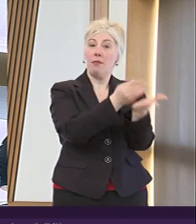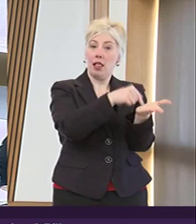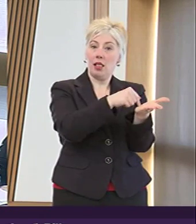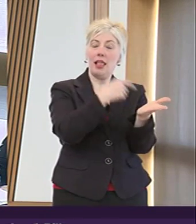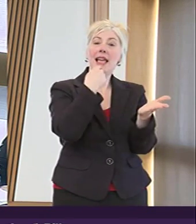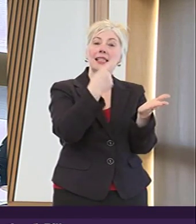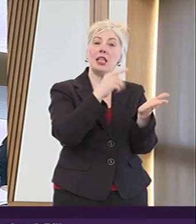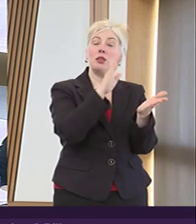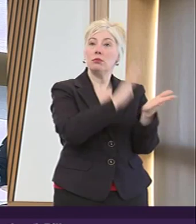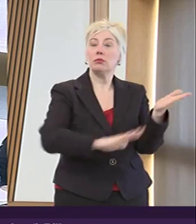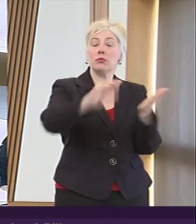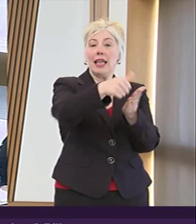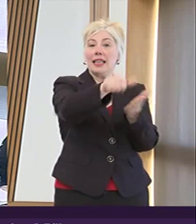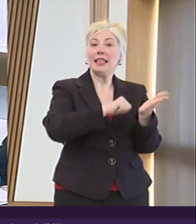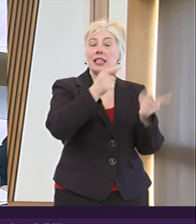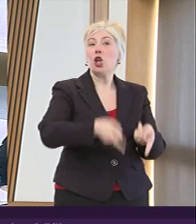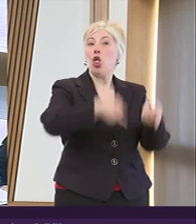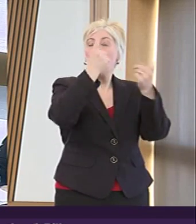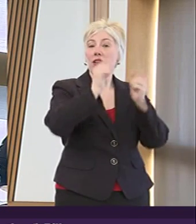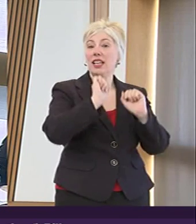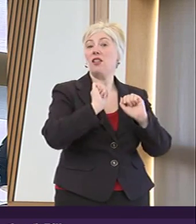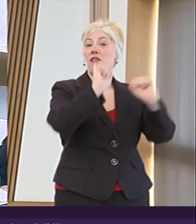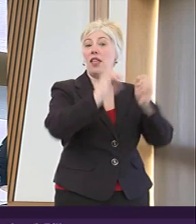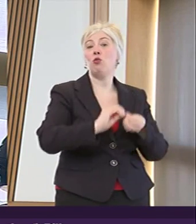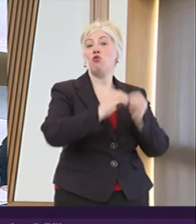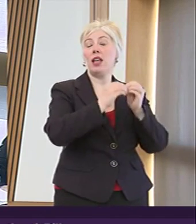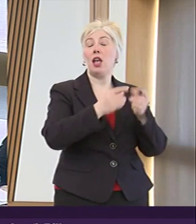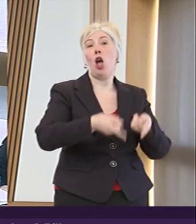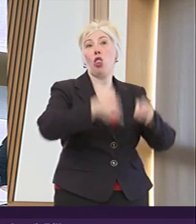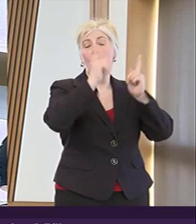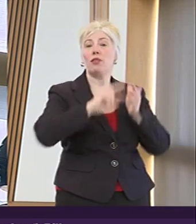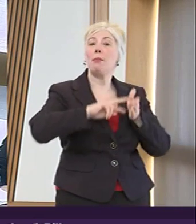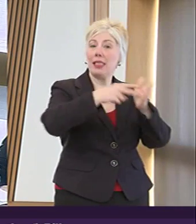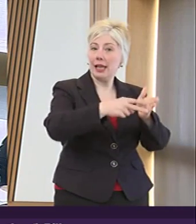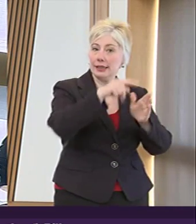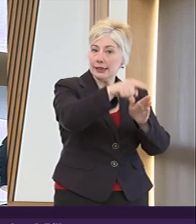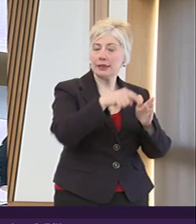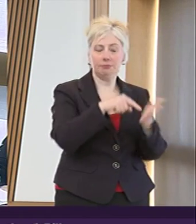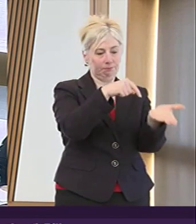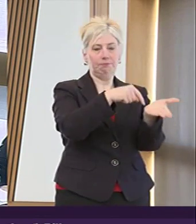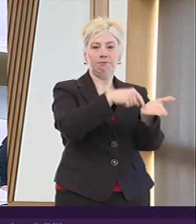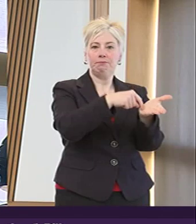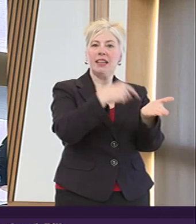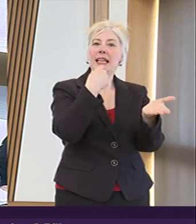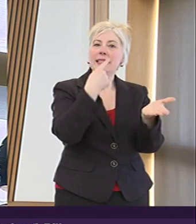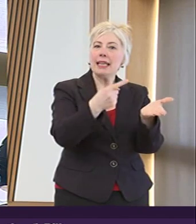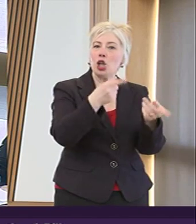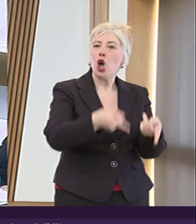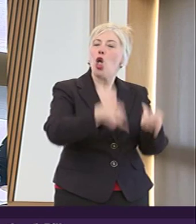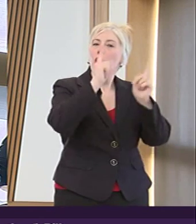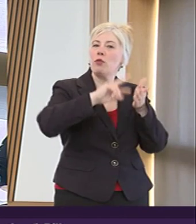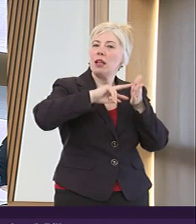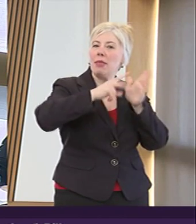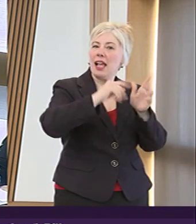in relation to the preparation of authority plans and gives details of what authority plans must